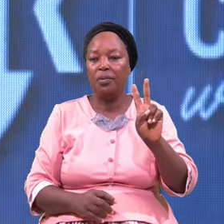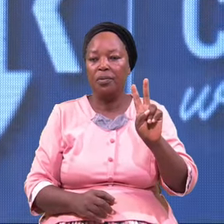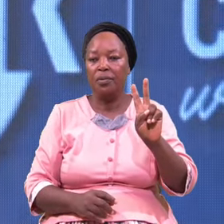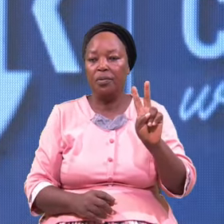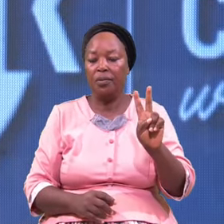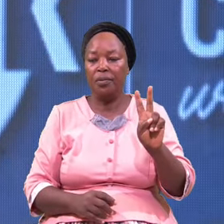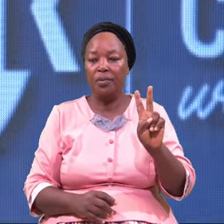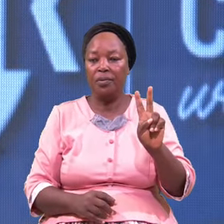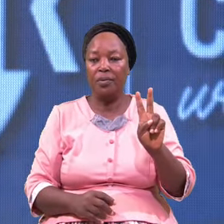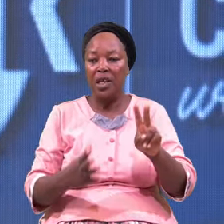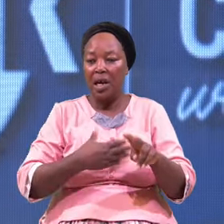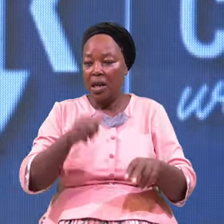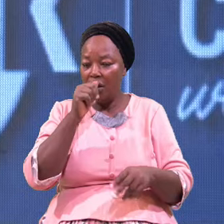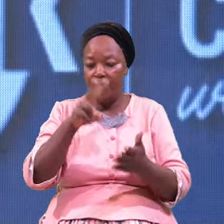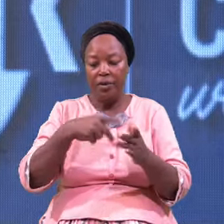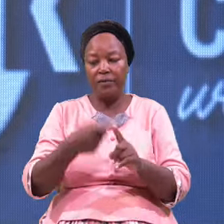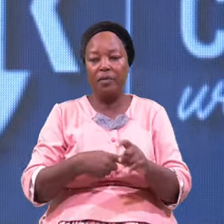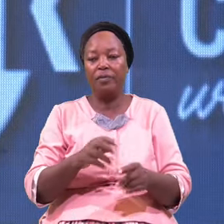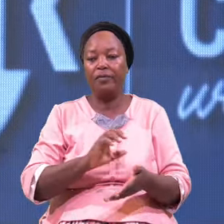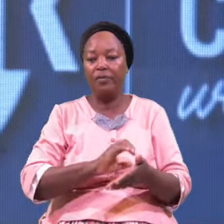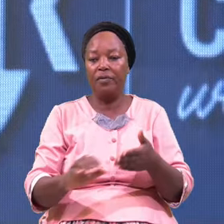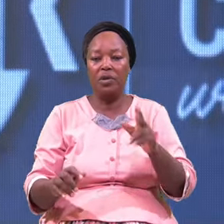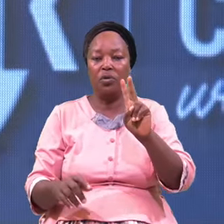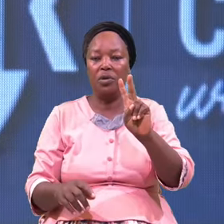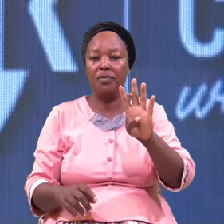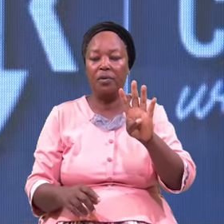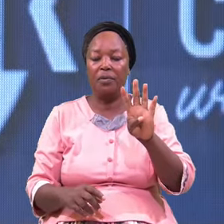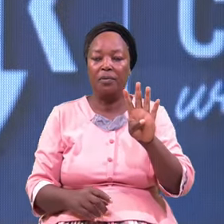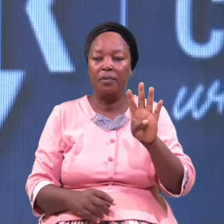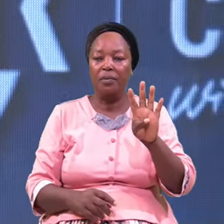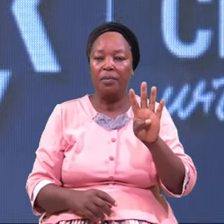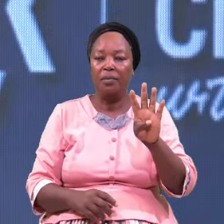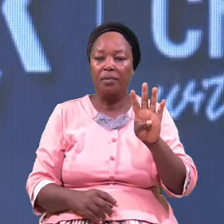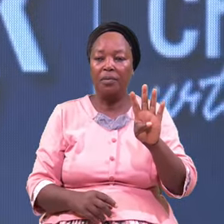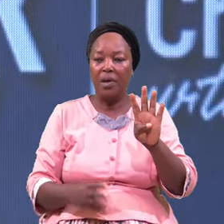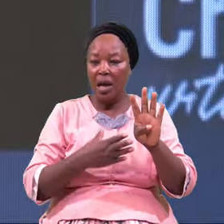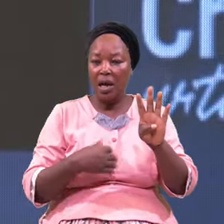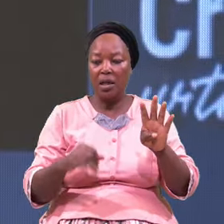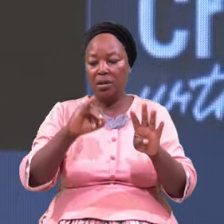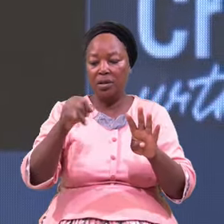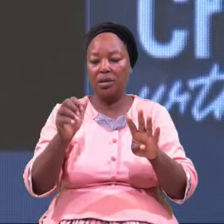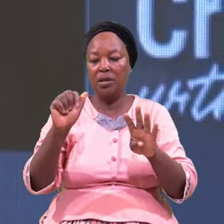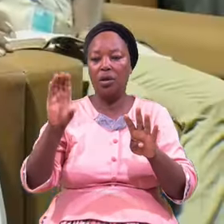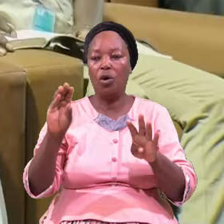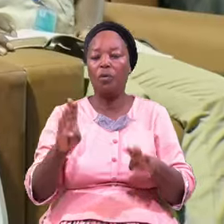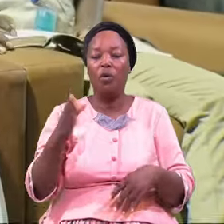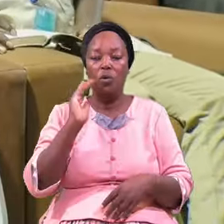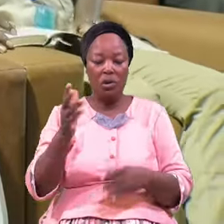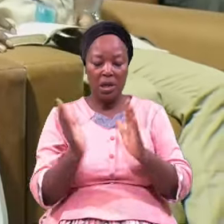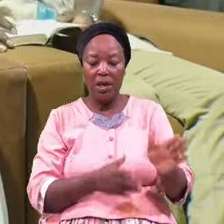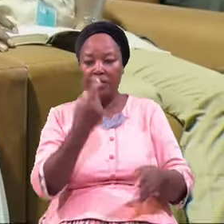And I'm reading from verse 24 And Jacob was let alone